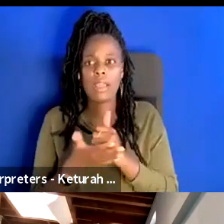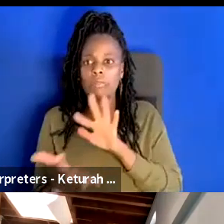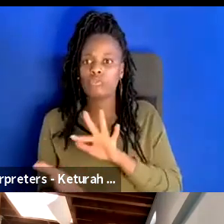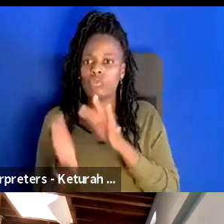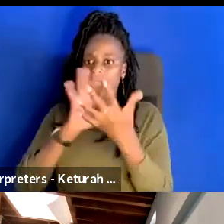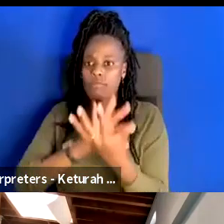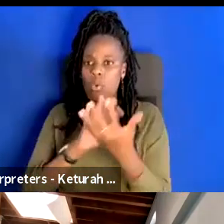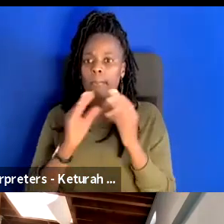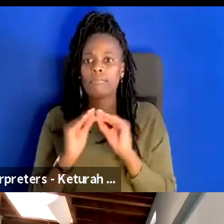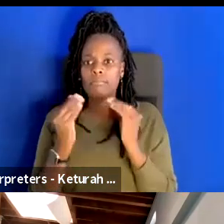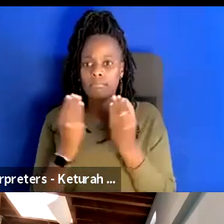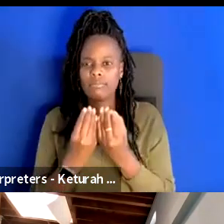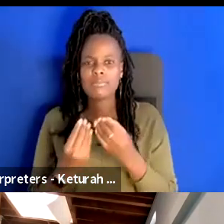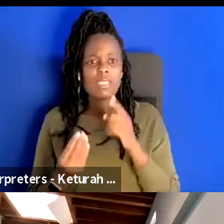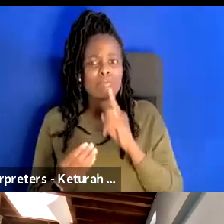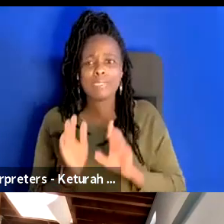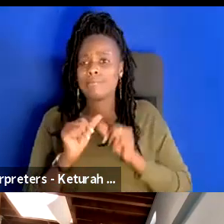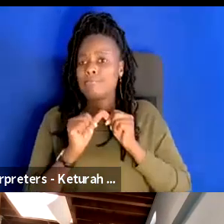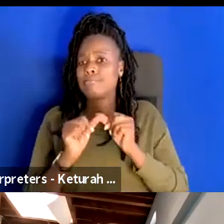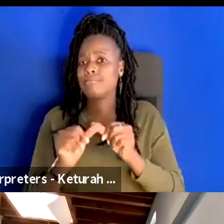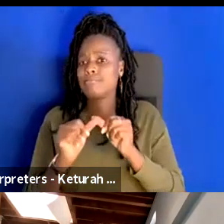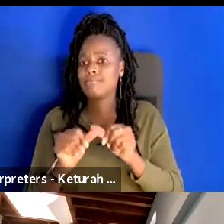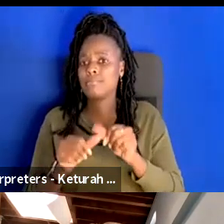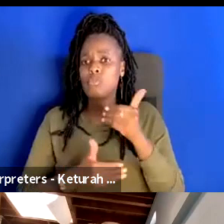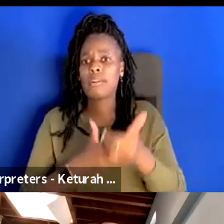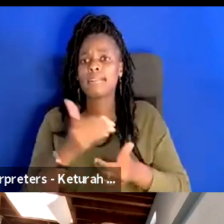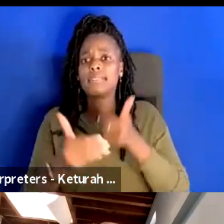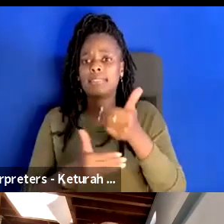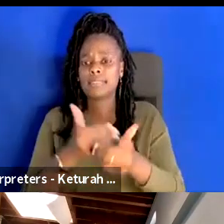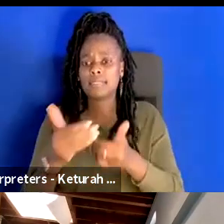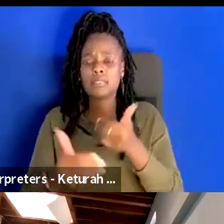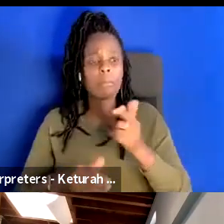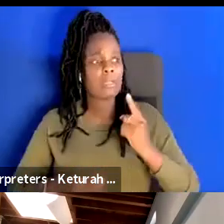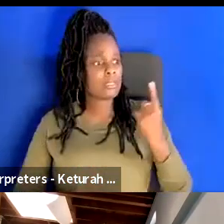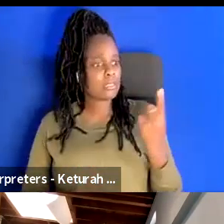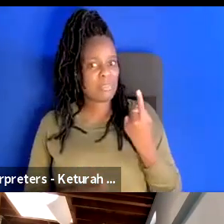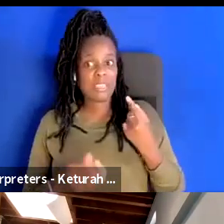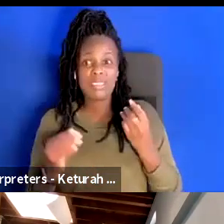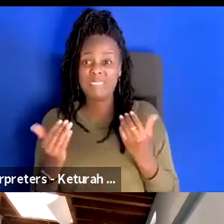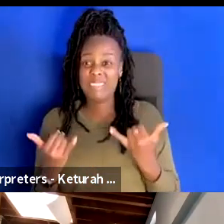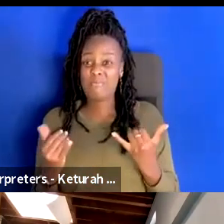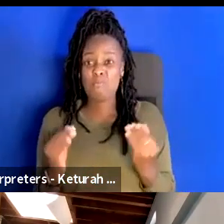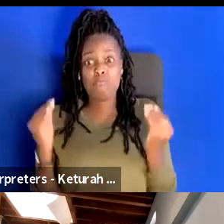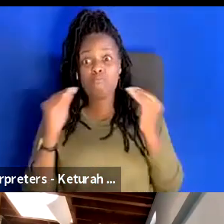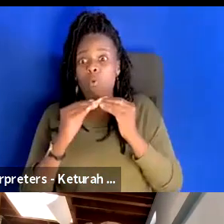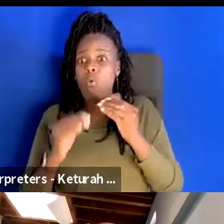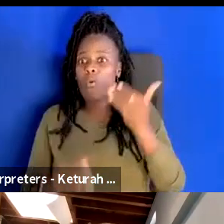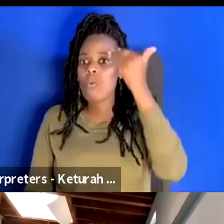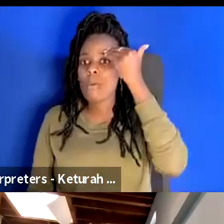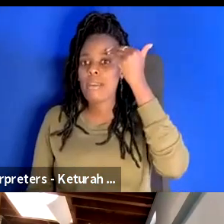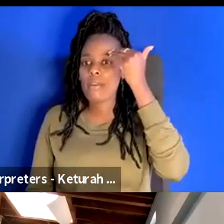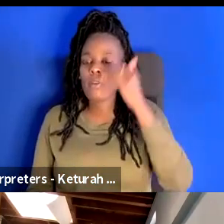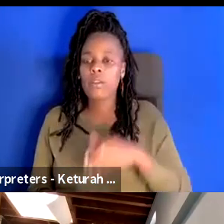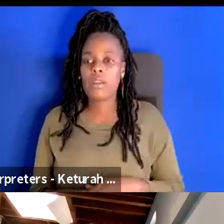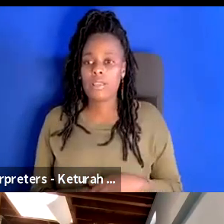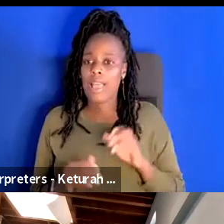so again an ongoing process but it is um something that I've become especially aware of um again be expected